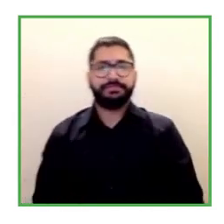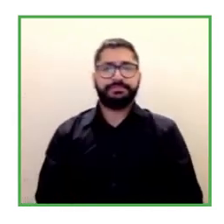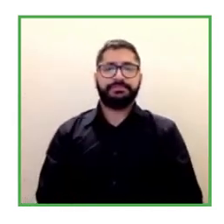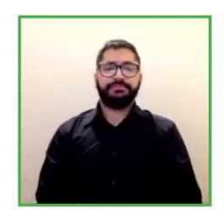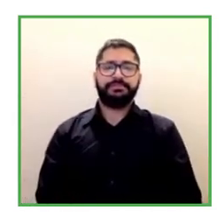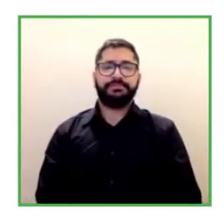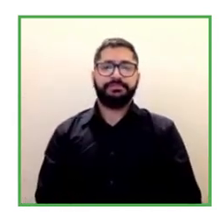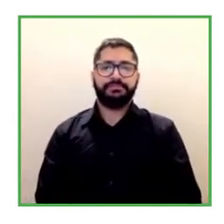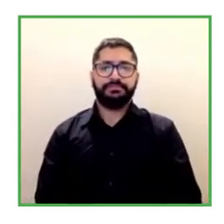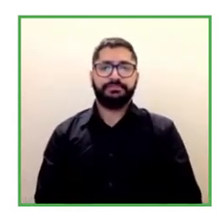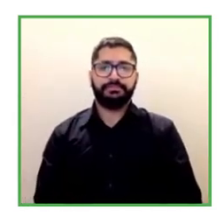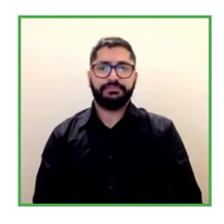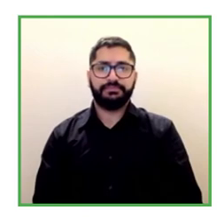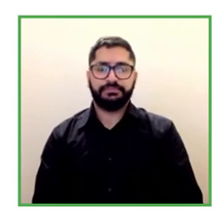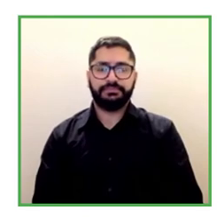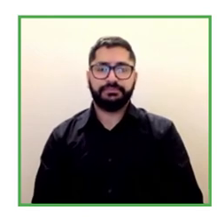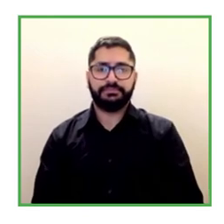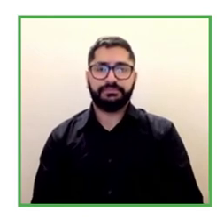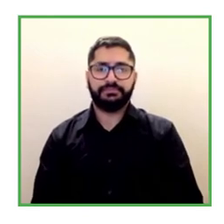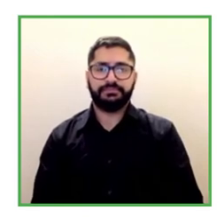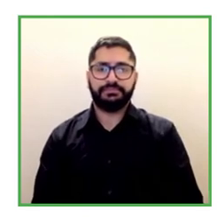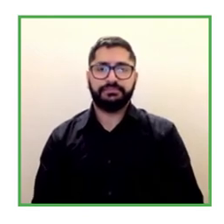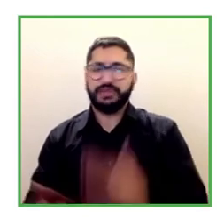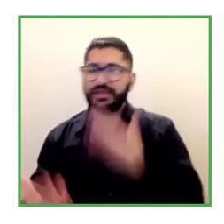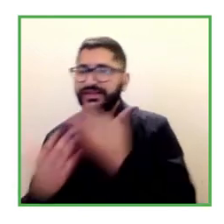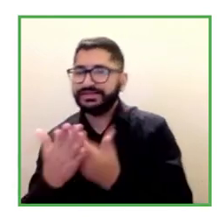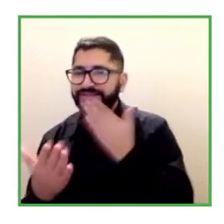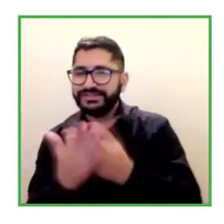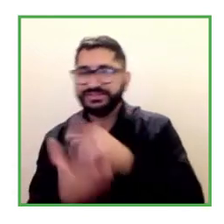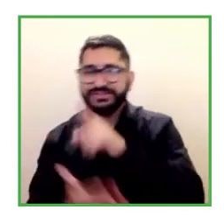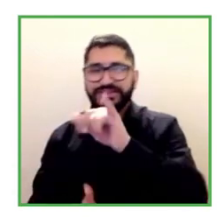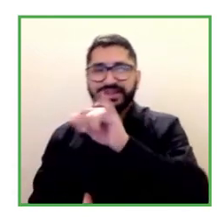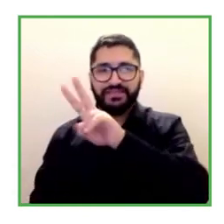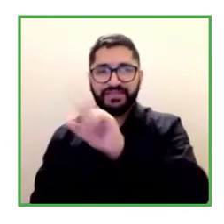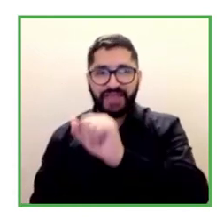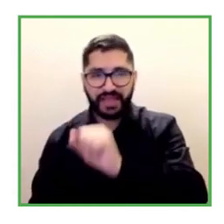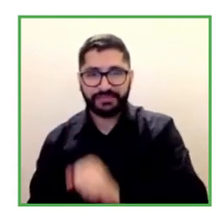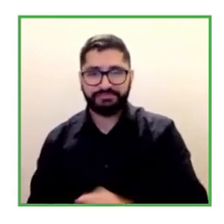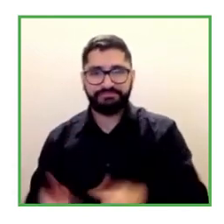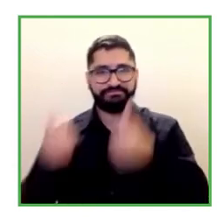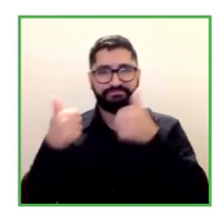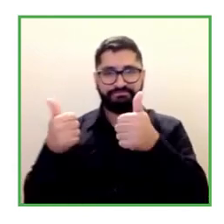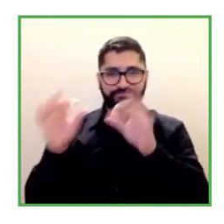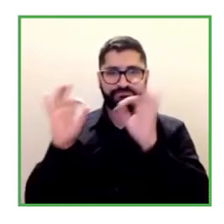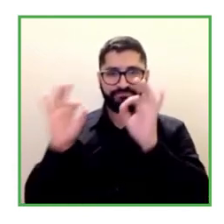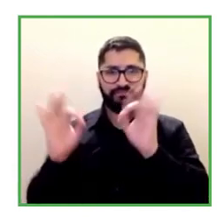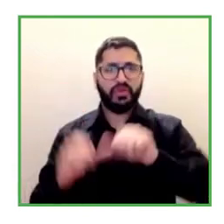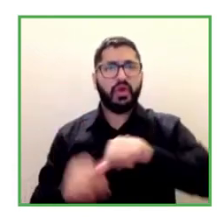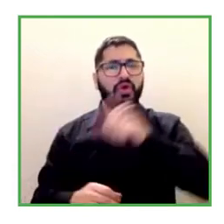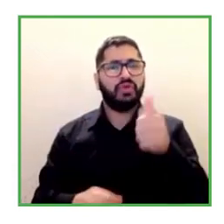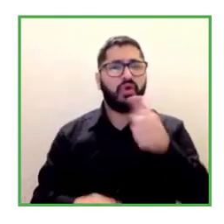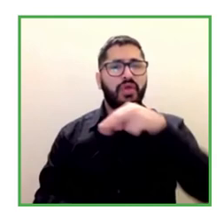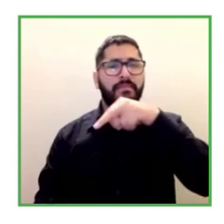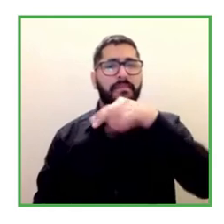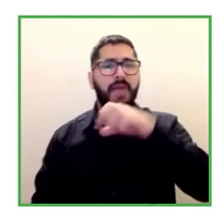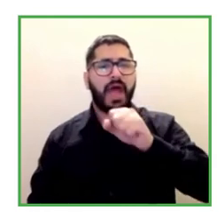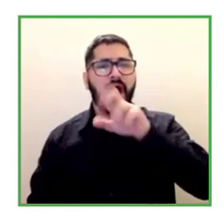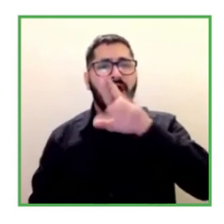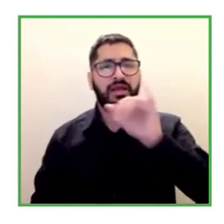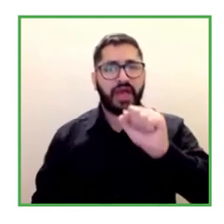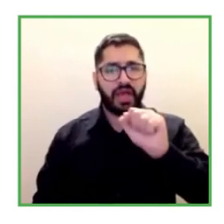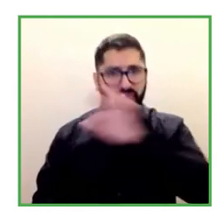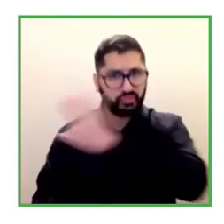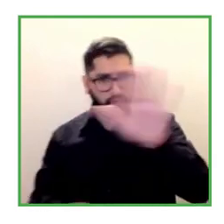thank you silvia now we go with maria luisa you are